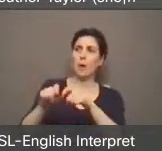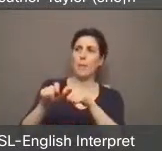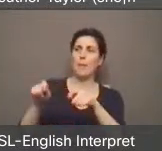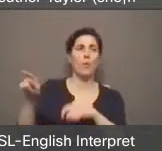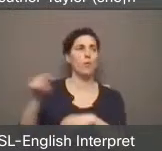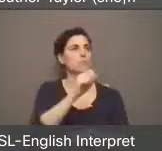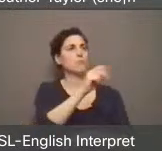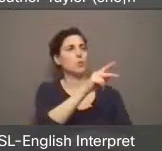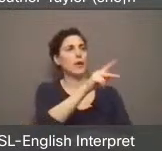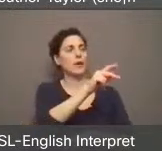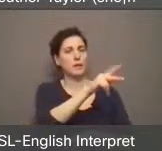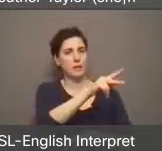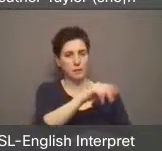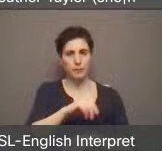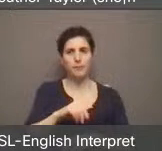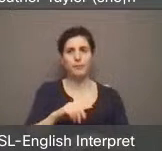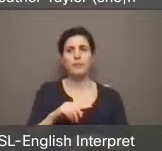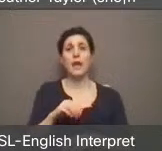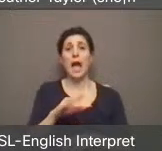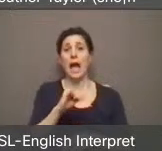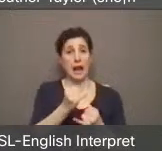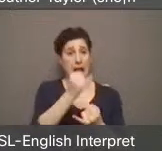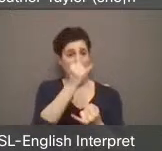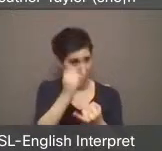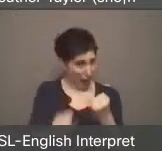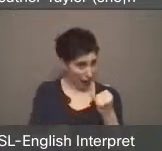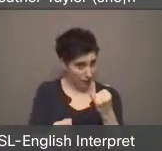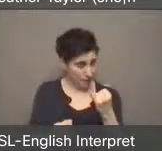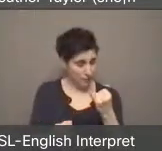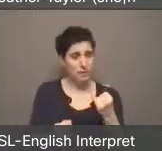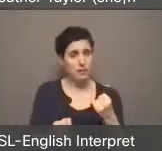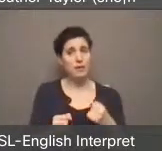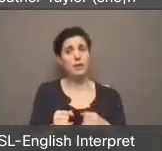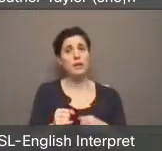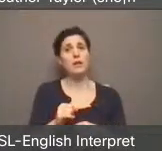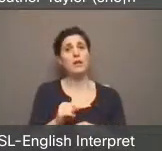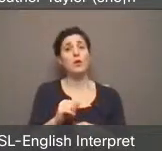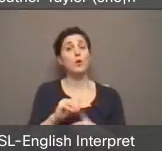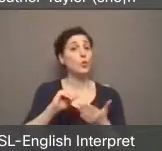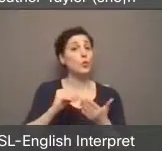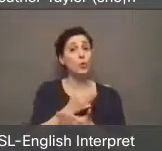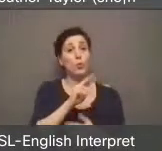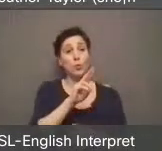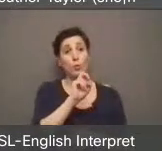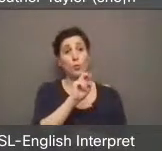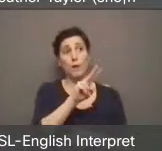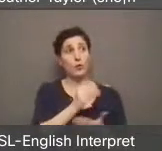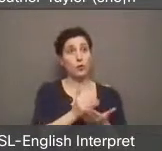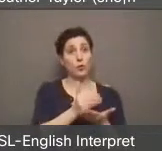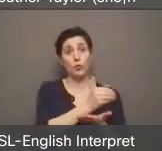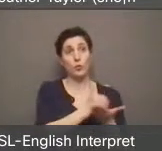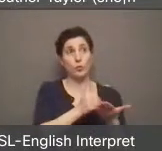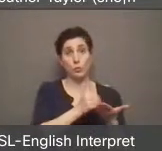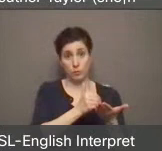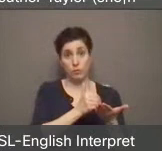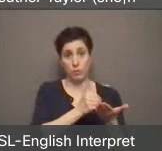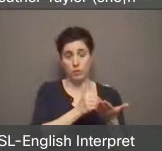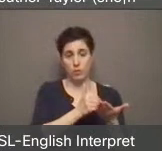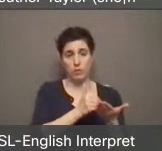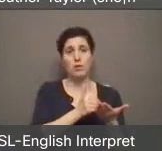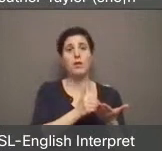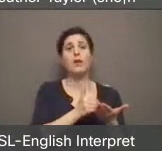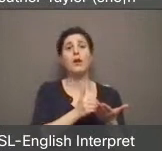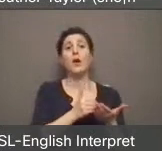And last but not least, a new revenue brought in by